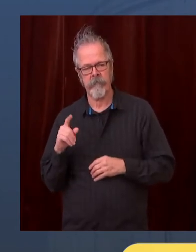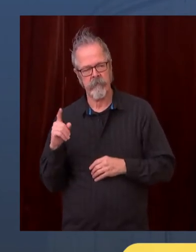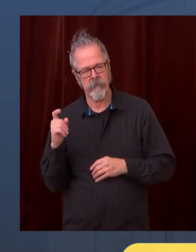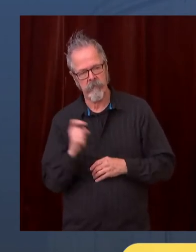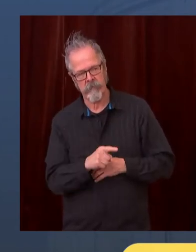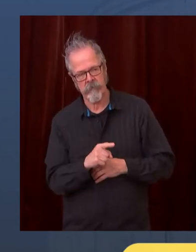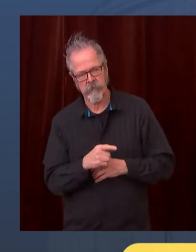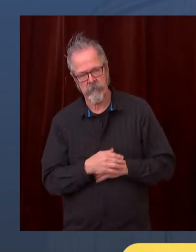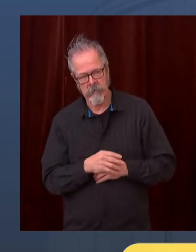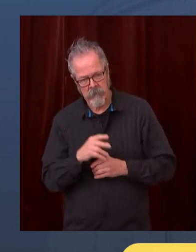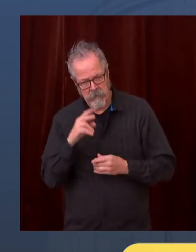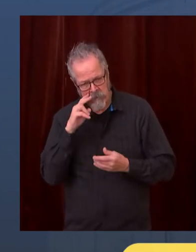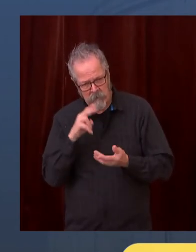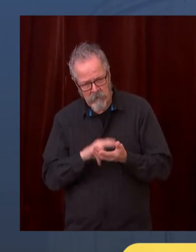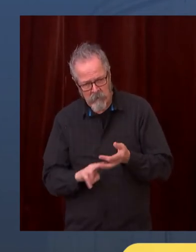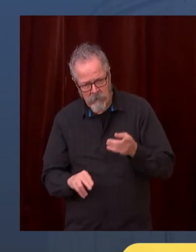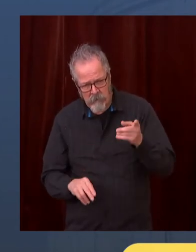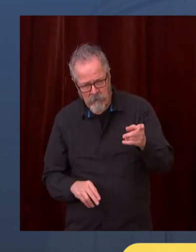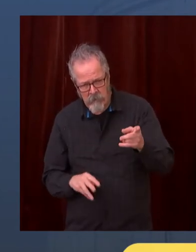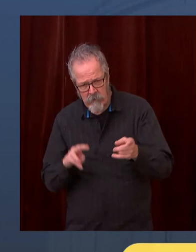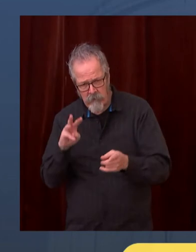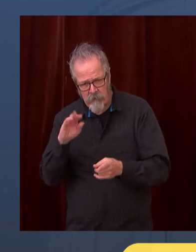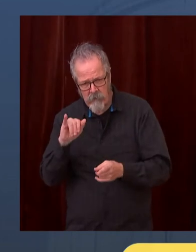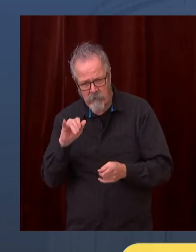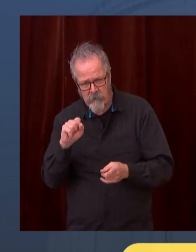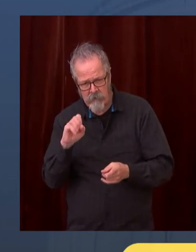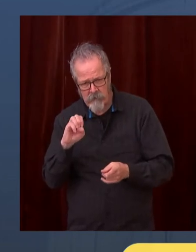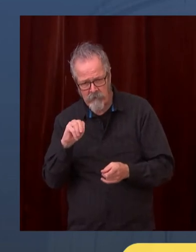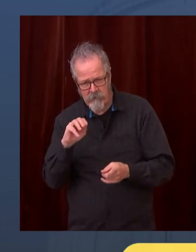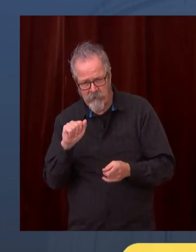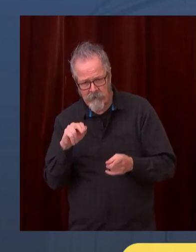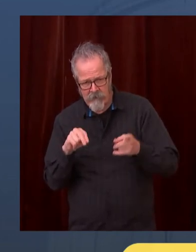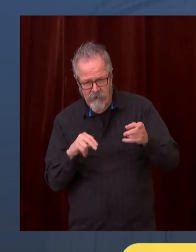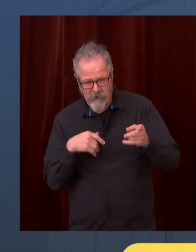war. Why are you changing generals in the middle of a war?